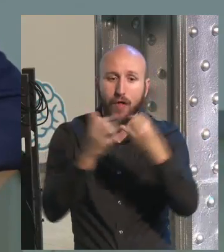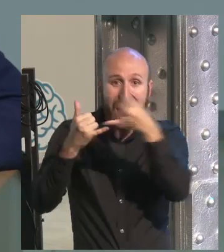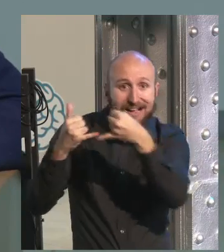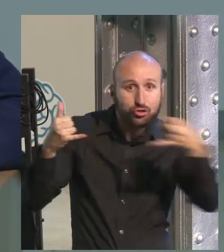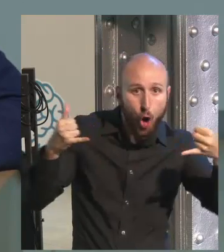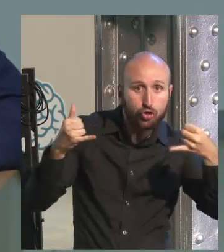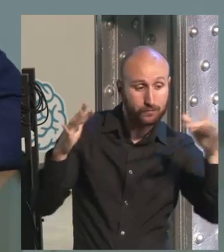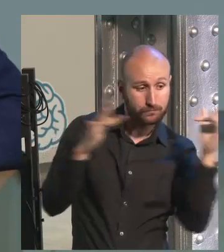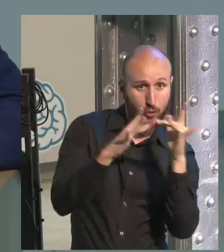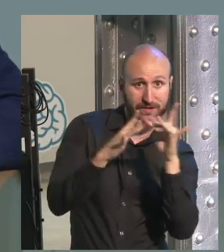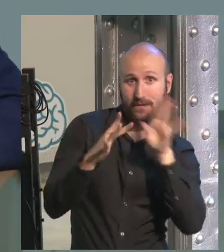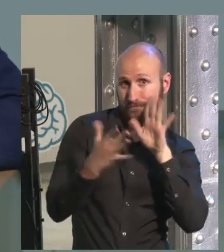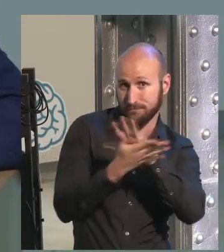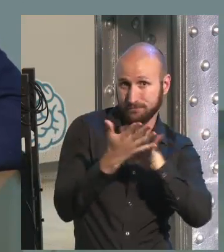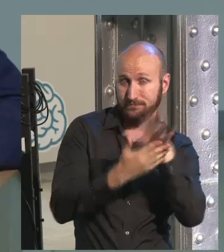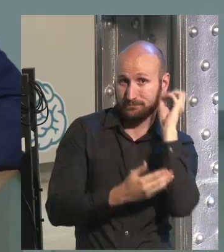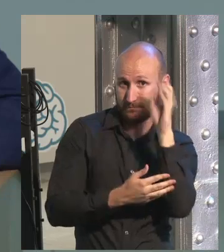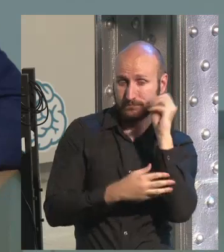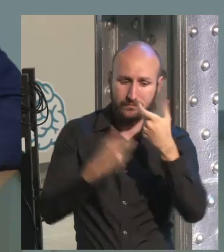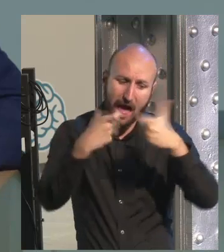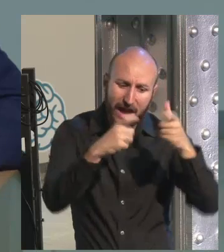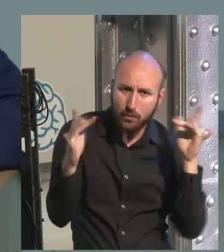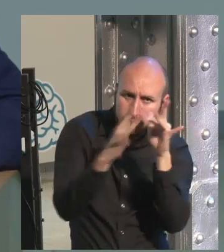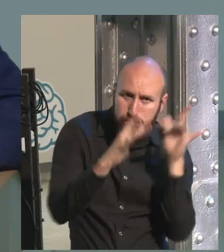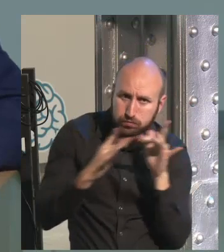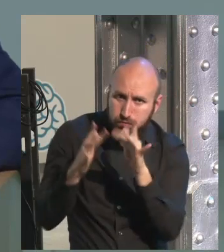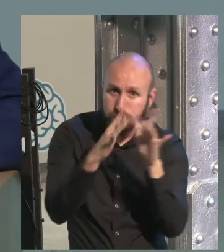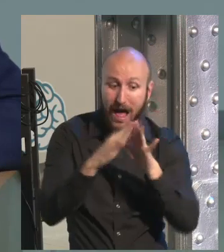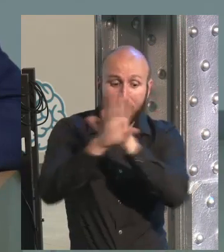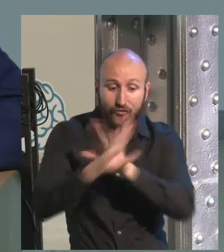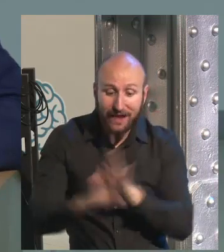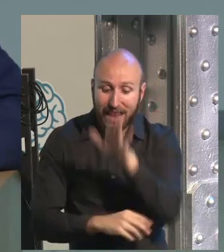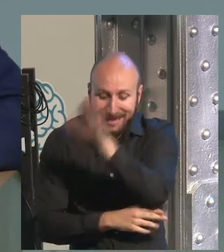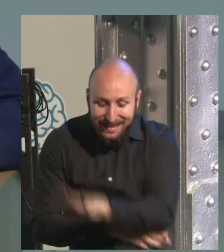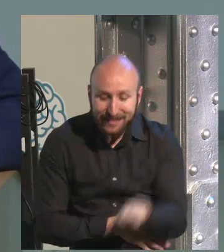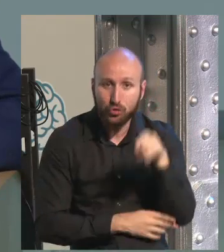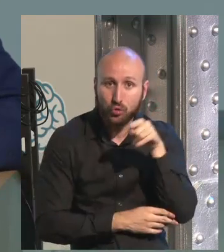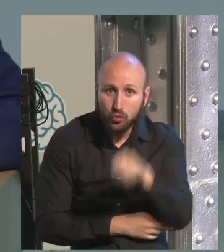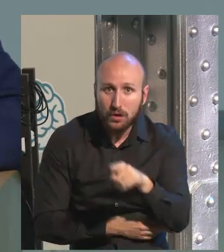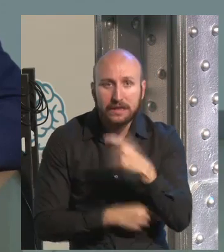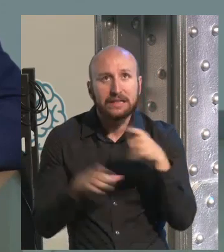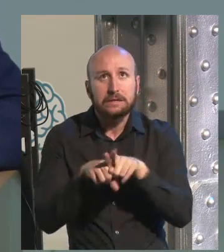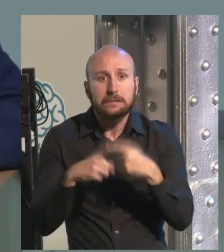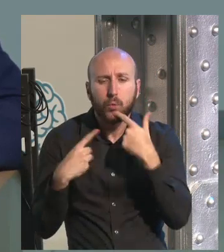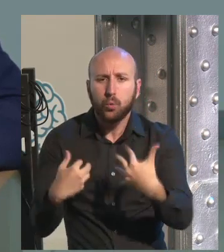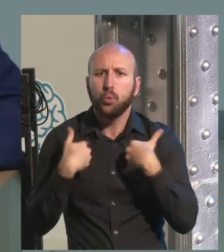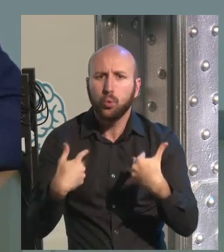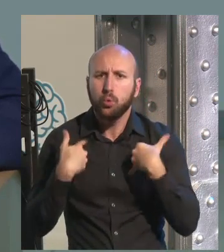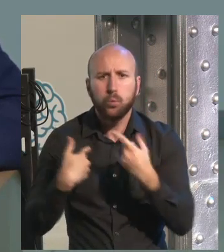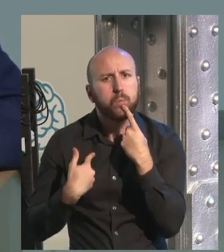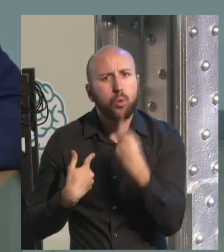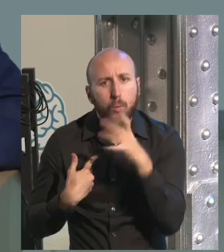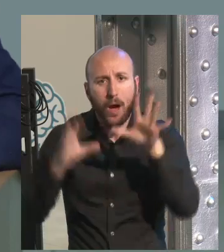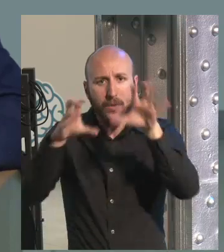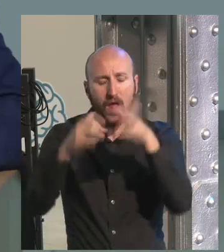myelinization of the brain or, you know, the really important